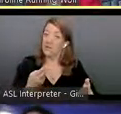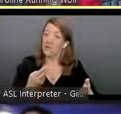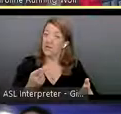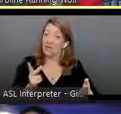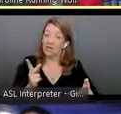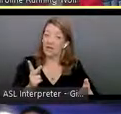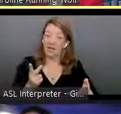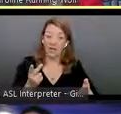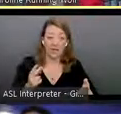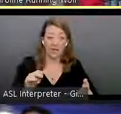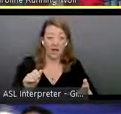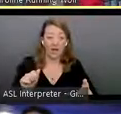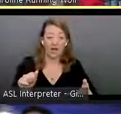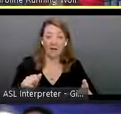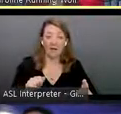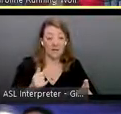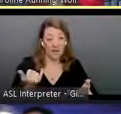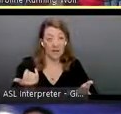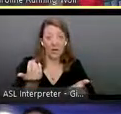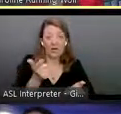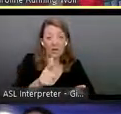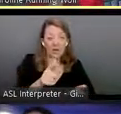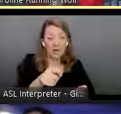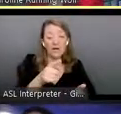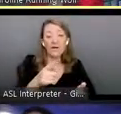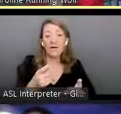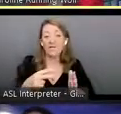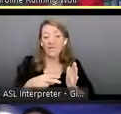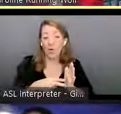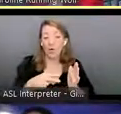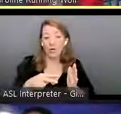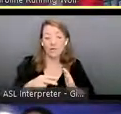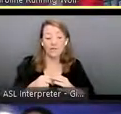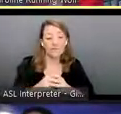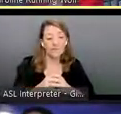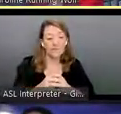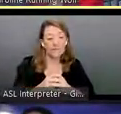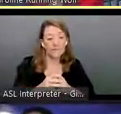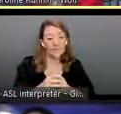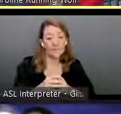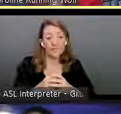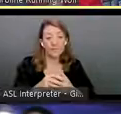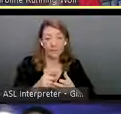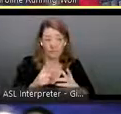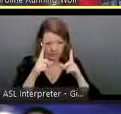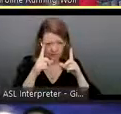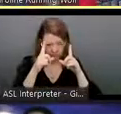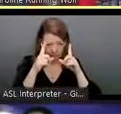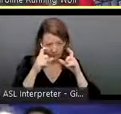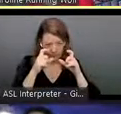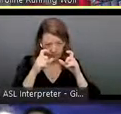and sometimes here's the fork oh